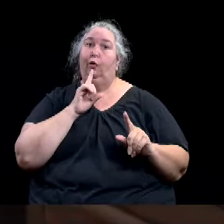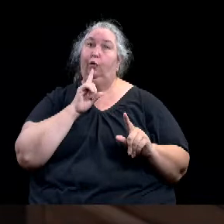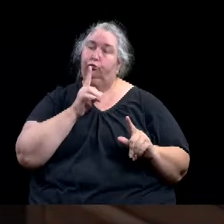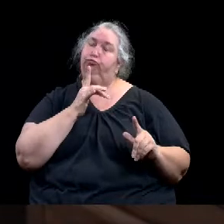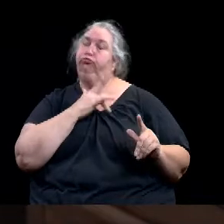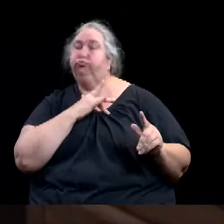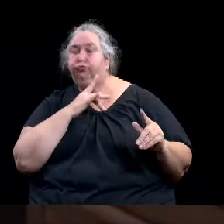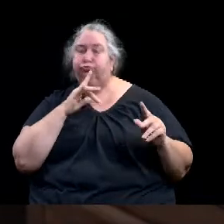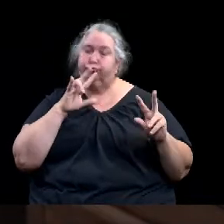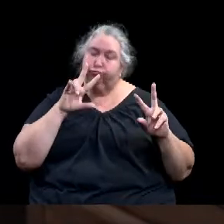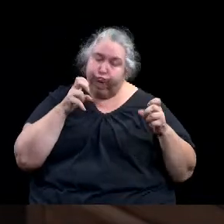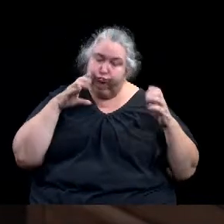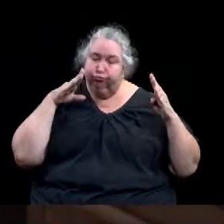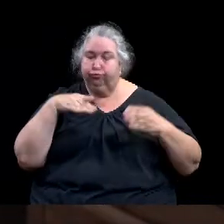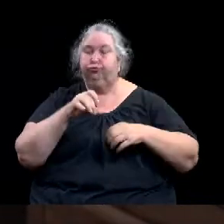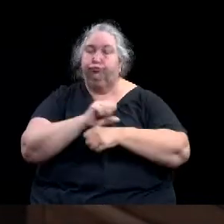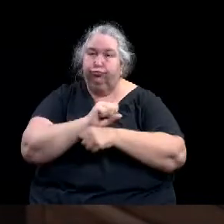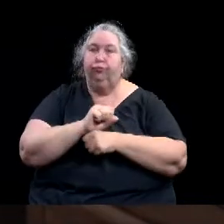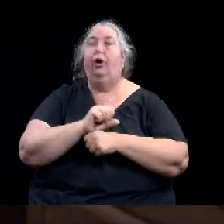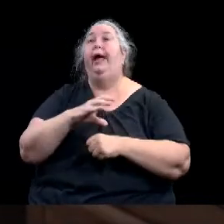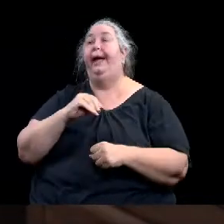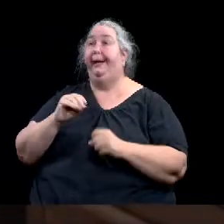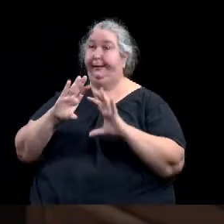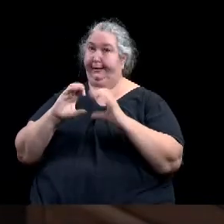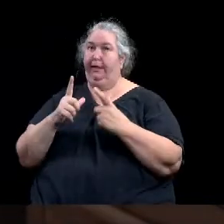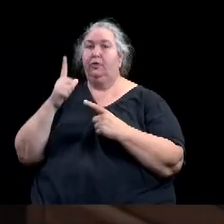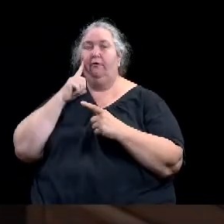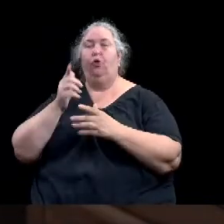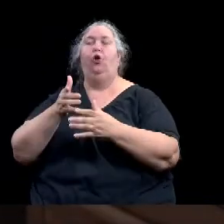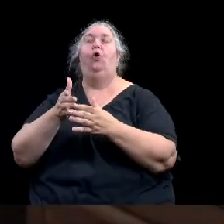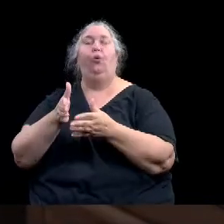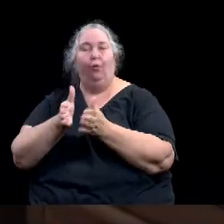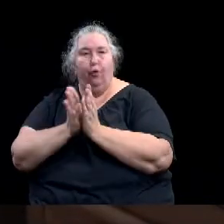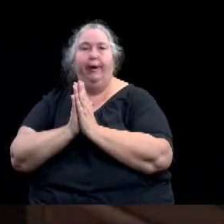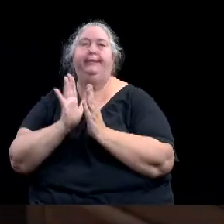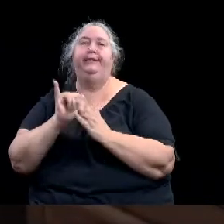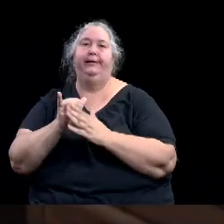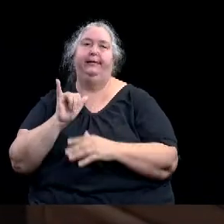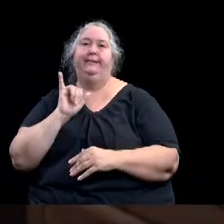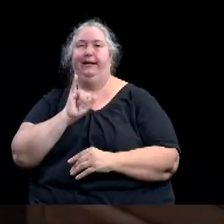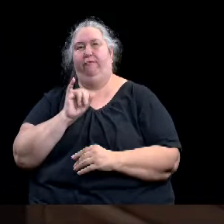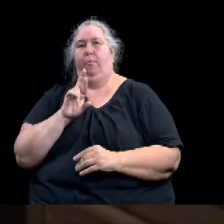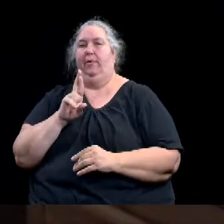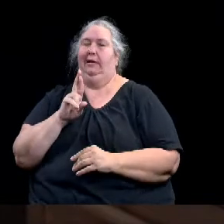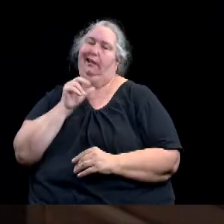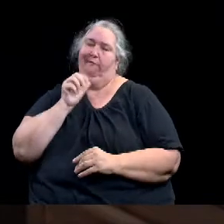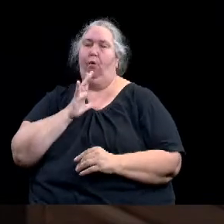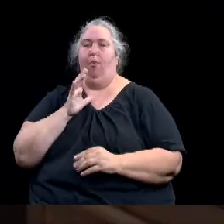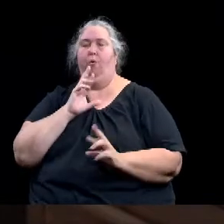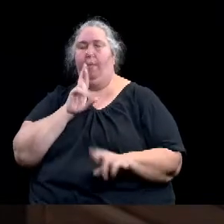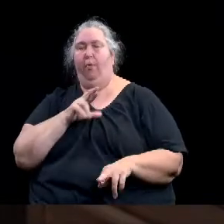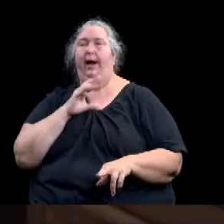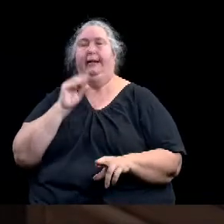information as we move forward, um, on, on this, this, uh, this breadth of important information.